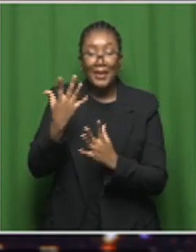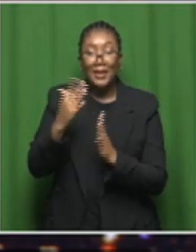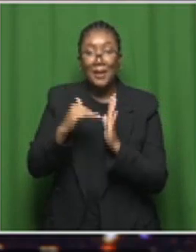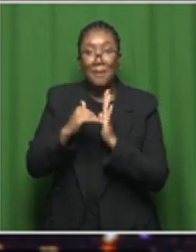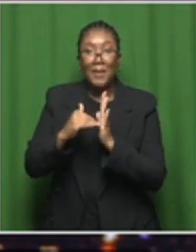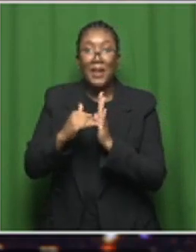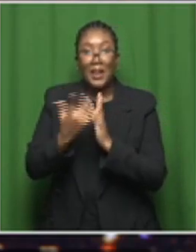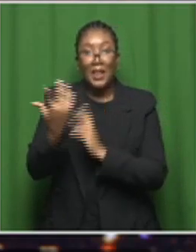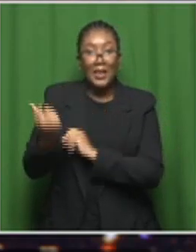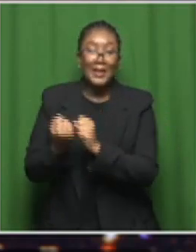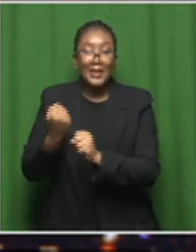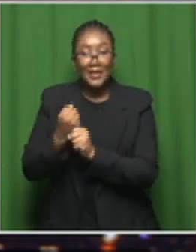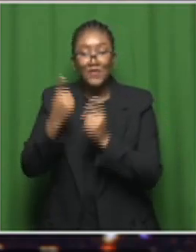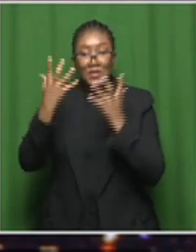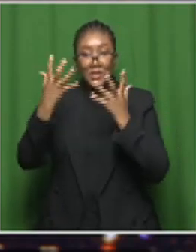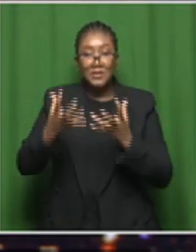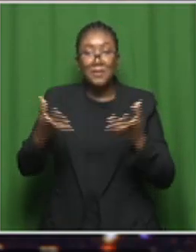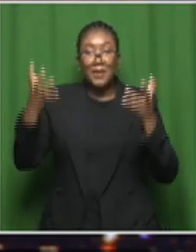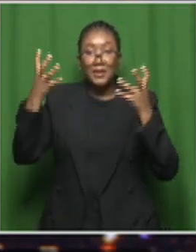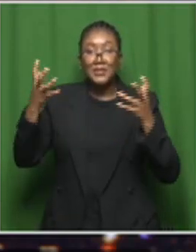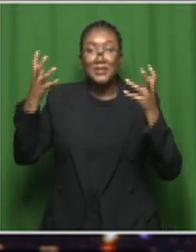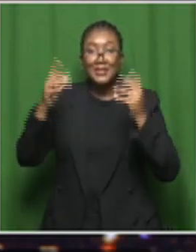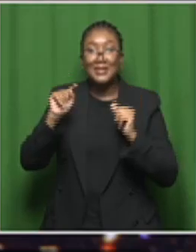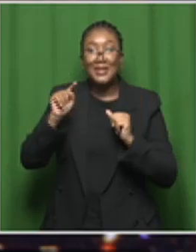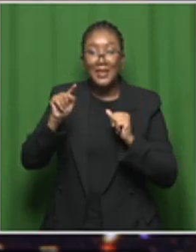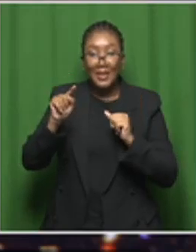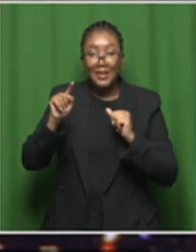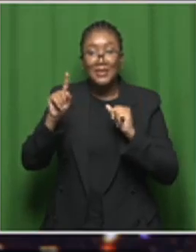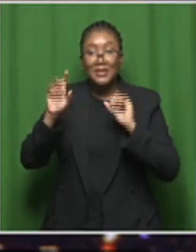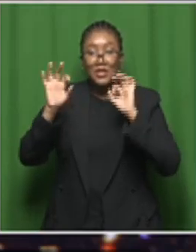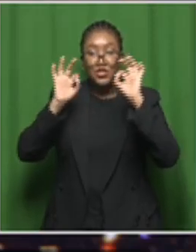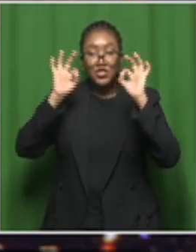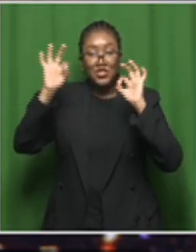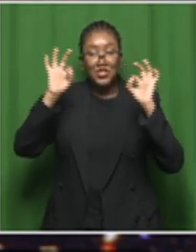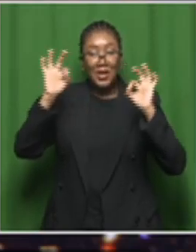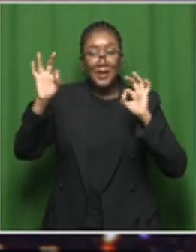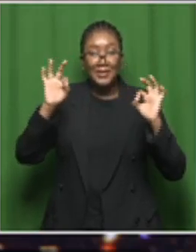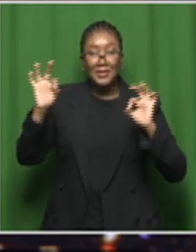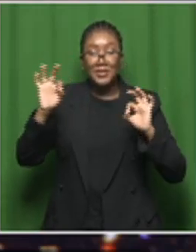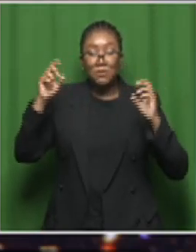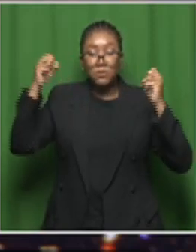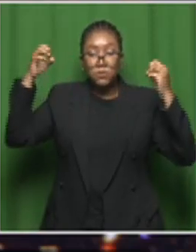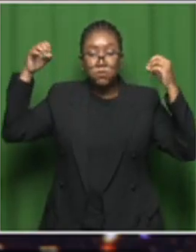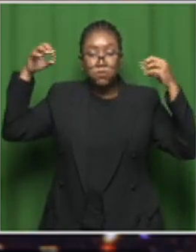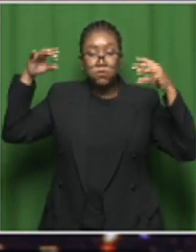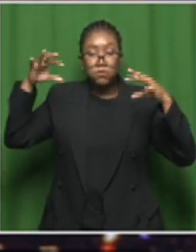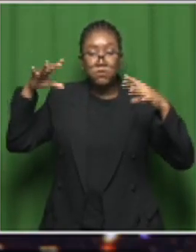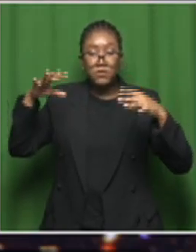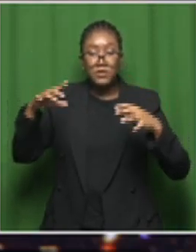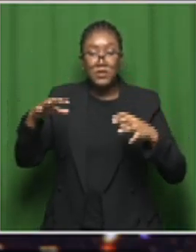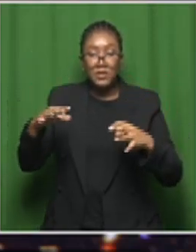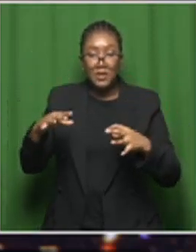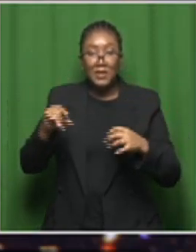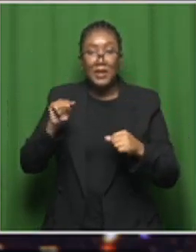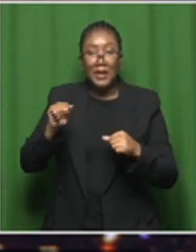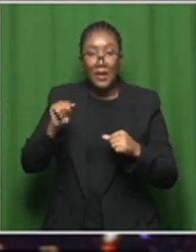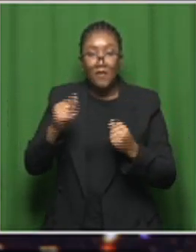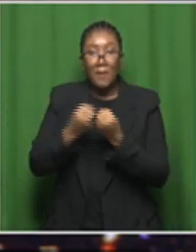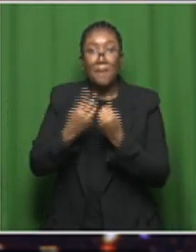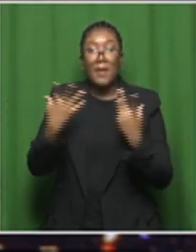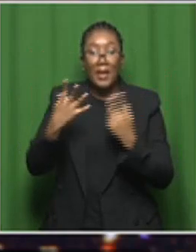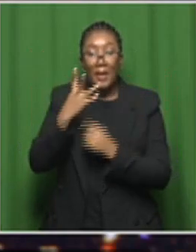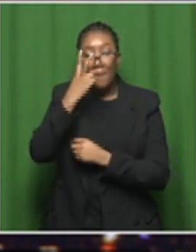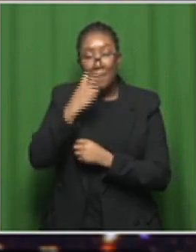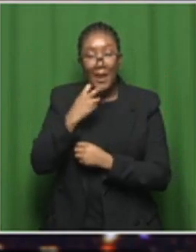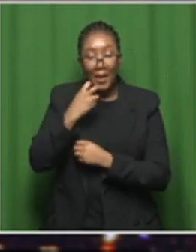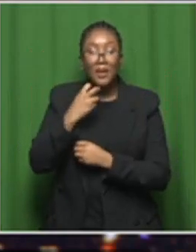intergalactic space. And these plasma jets, which glow at radio frequencies, are powered by supermassive black